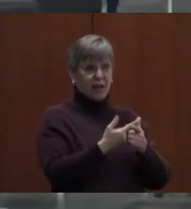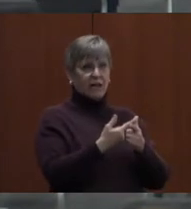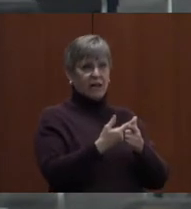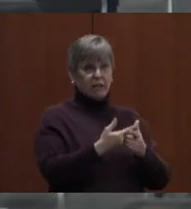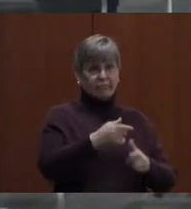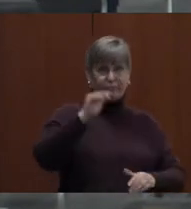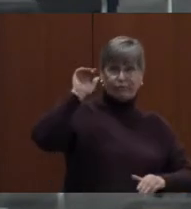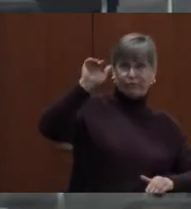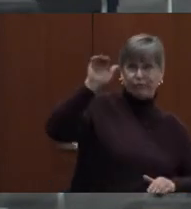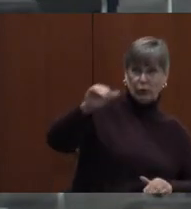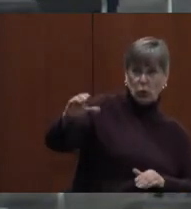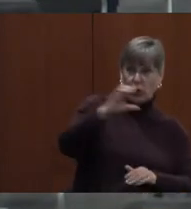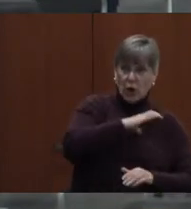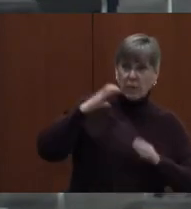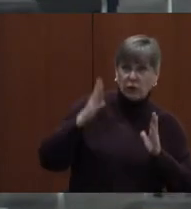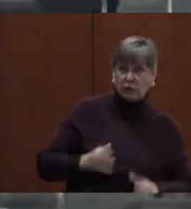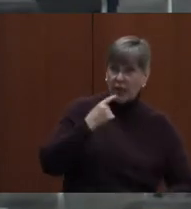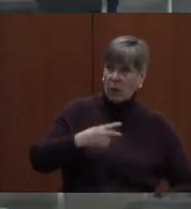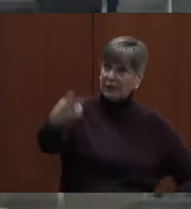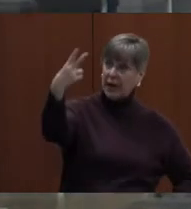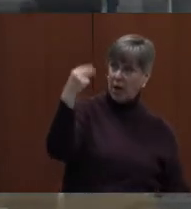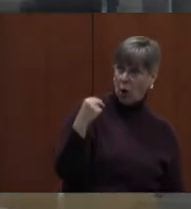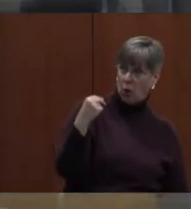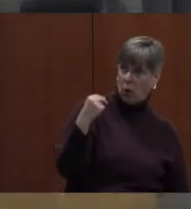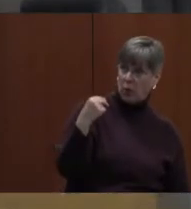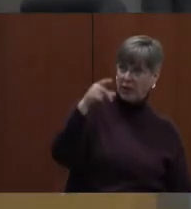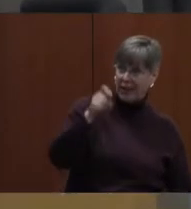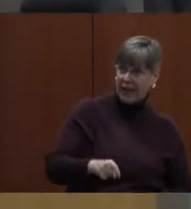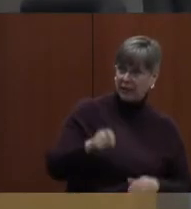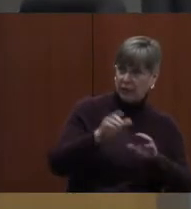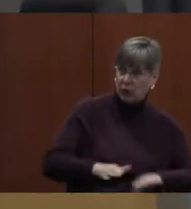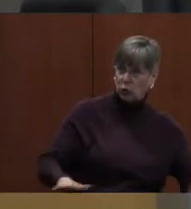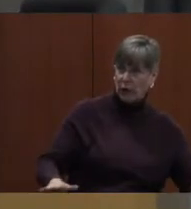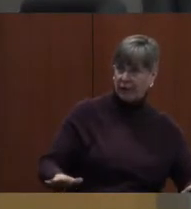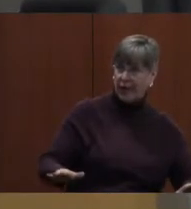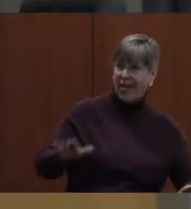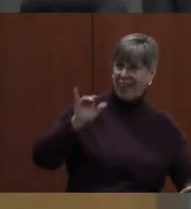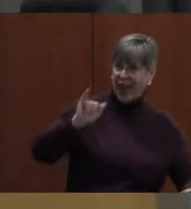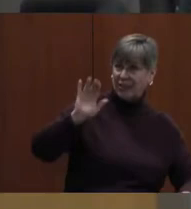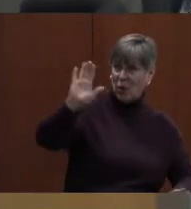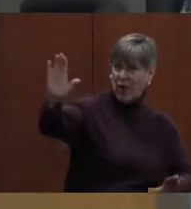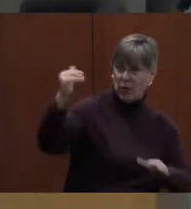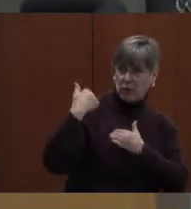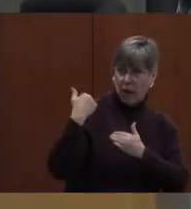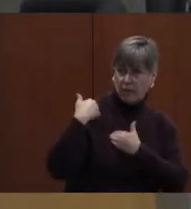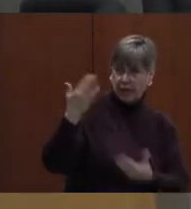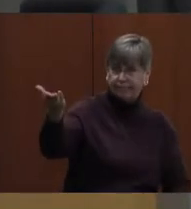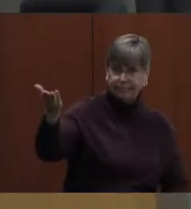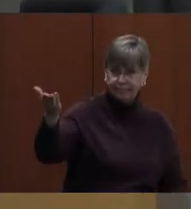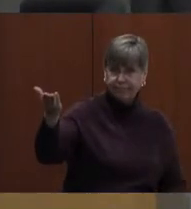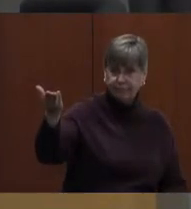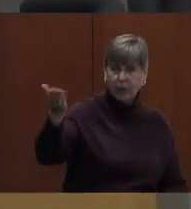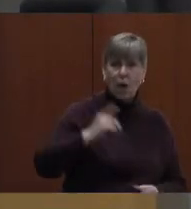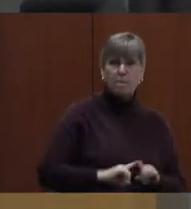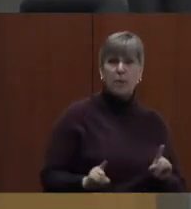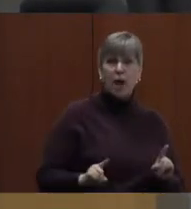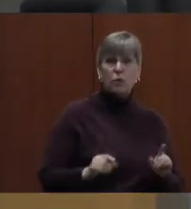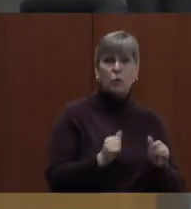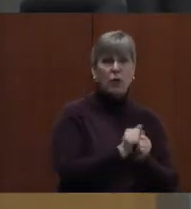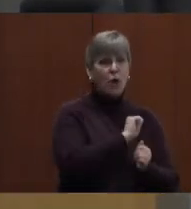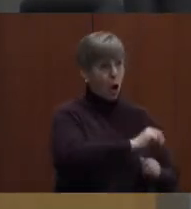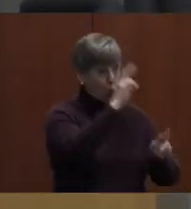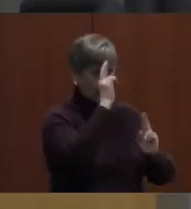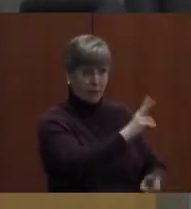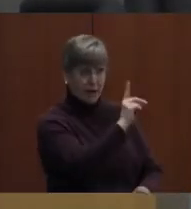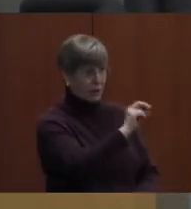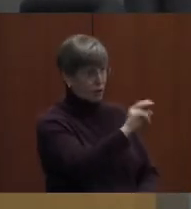commissioners. If they want to say no to the needs of the kids, then that's for them. With all respect,